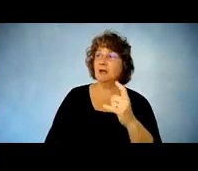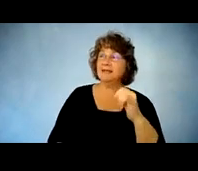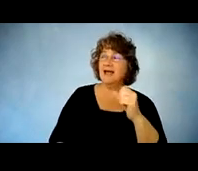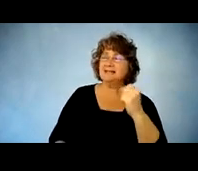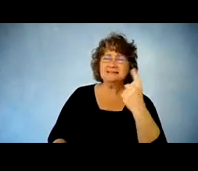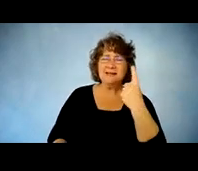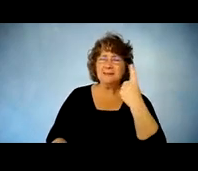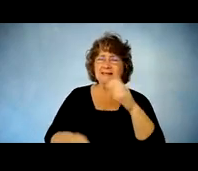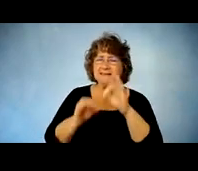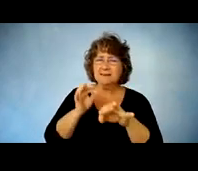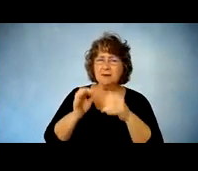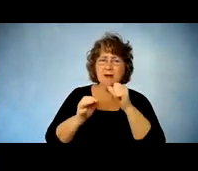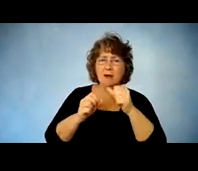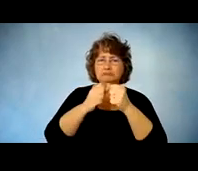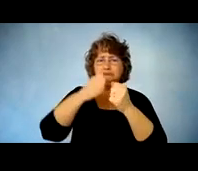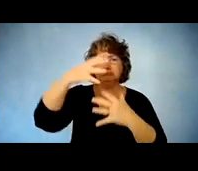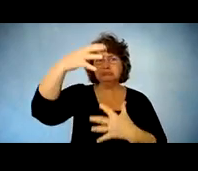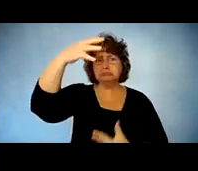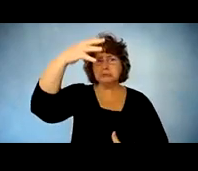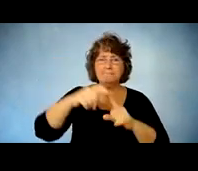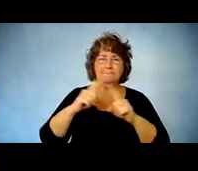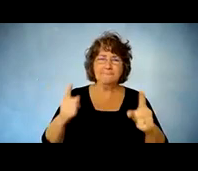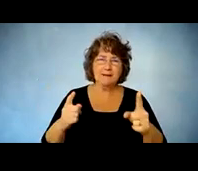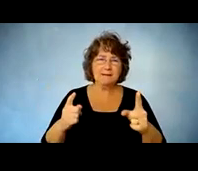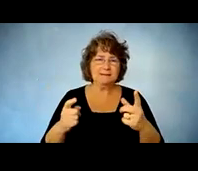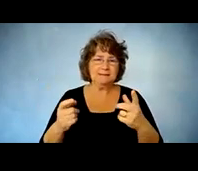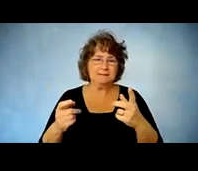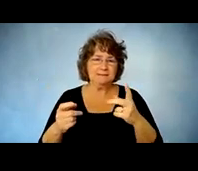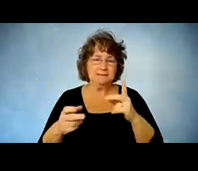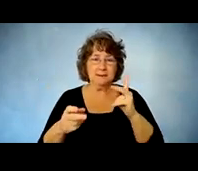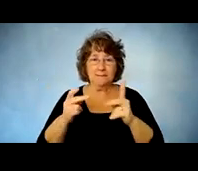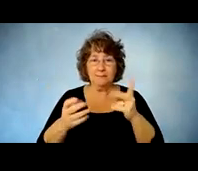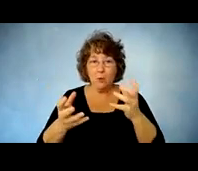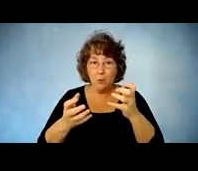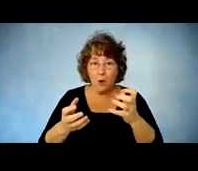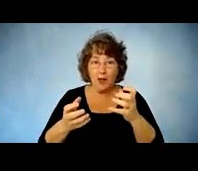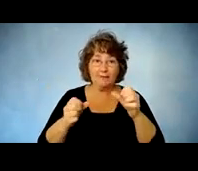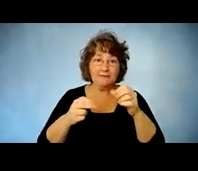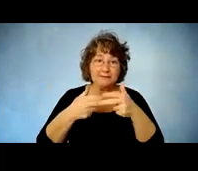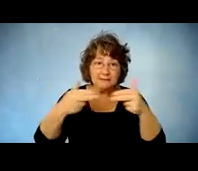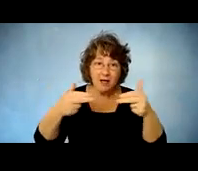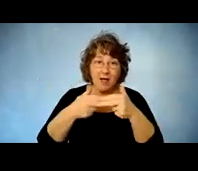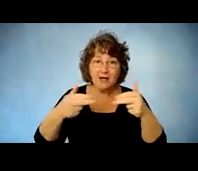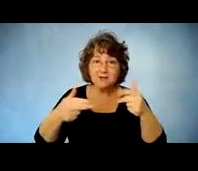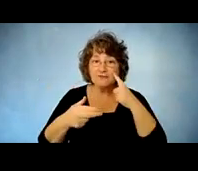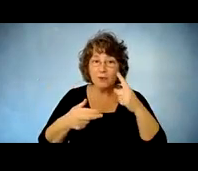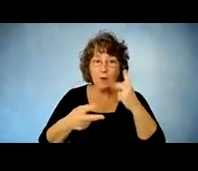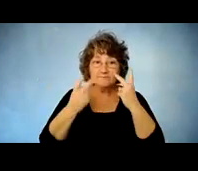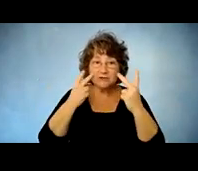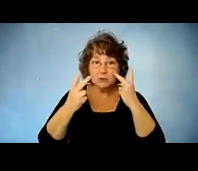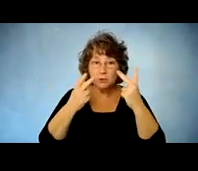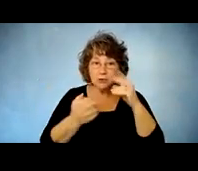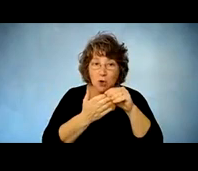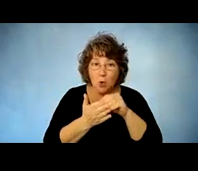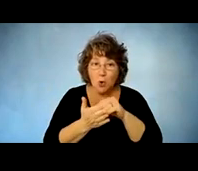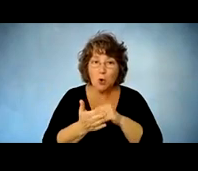as big if people just want the slides as kind of visuals notes i can do an arrangement where there are lines